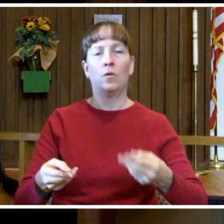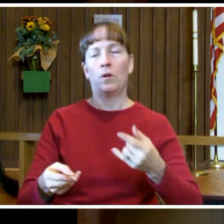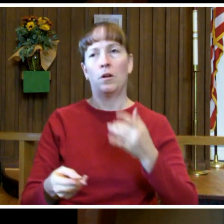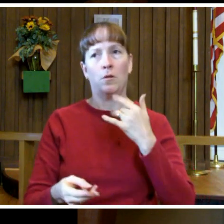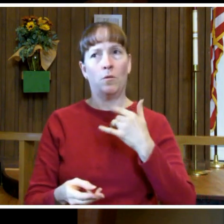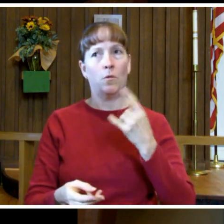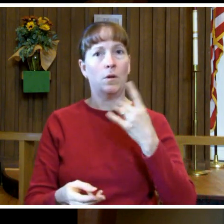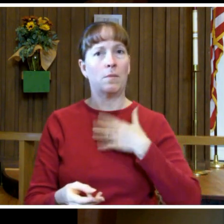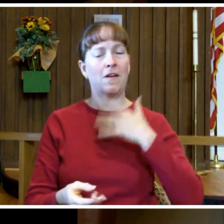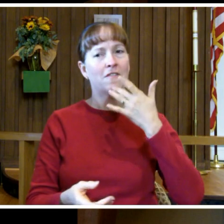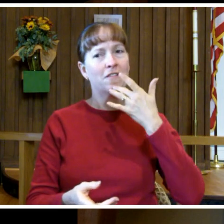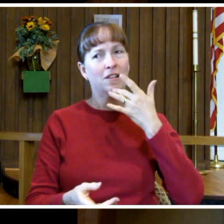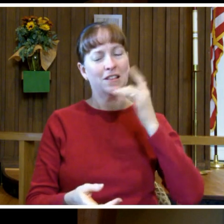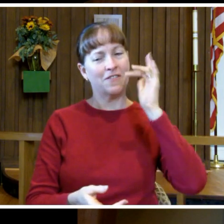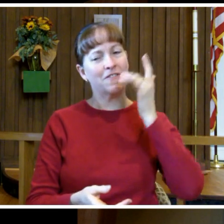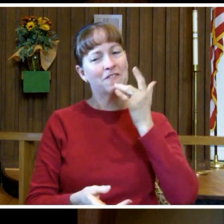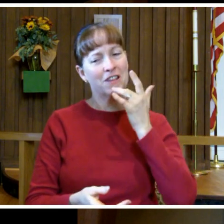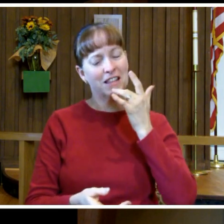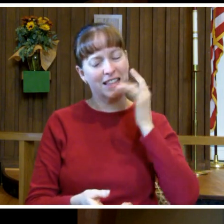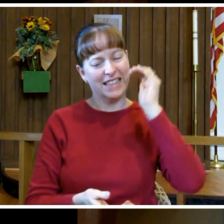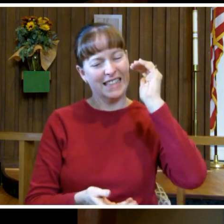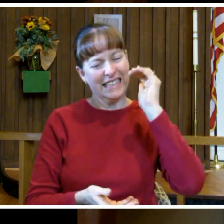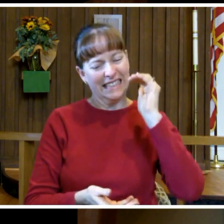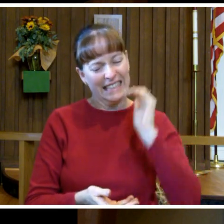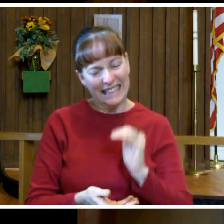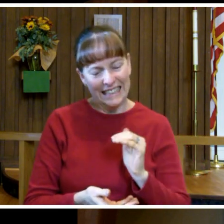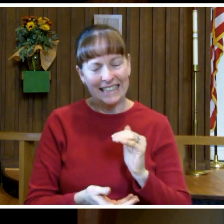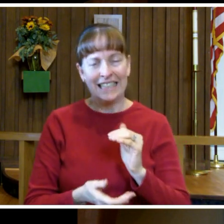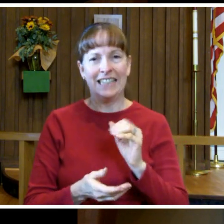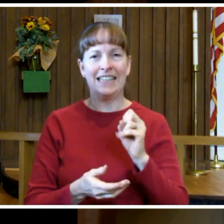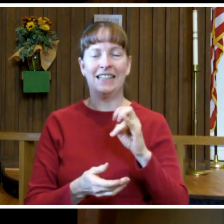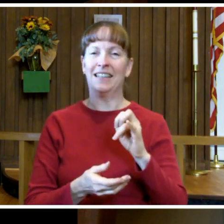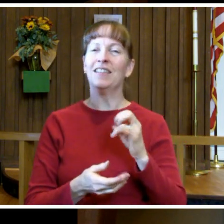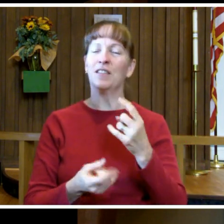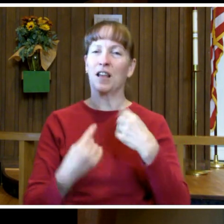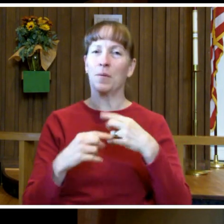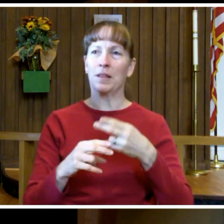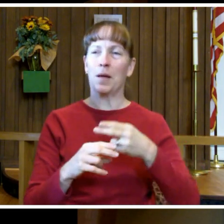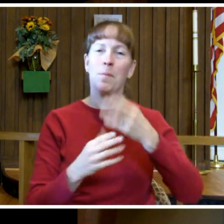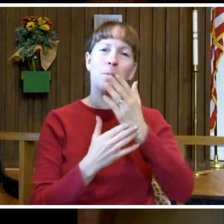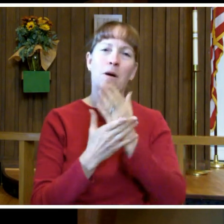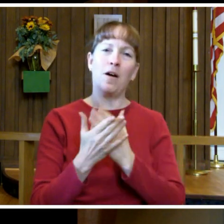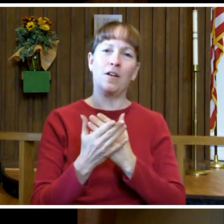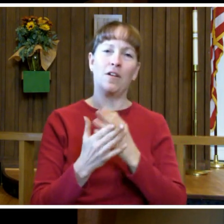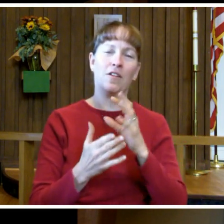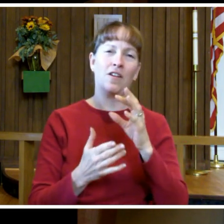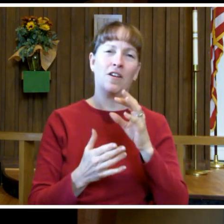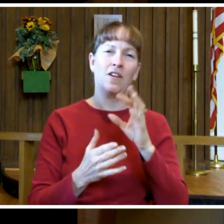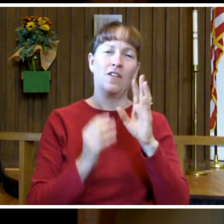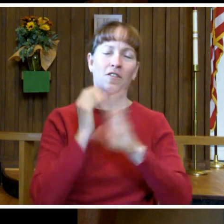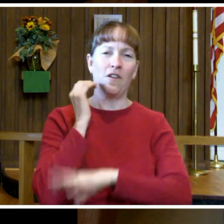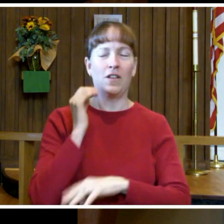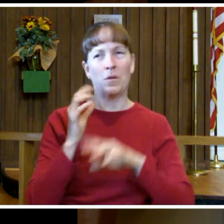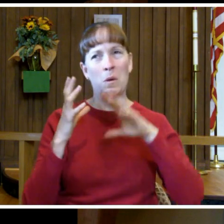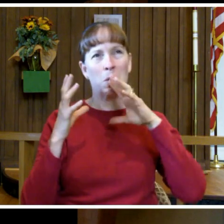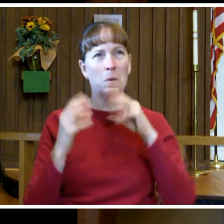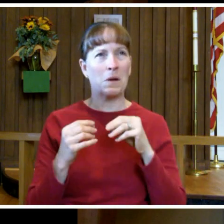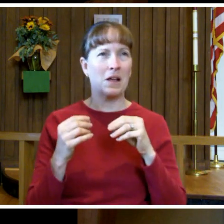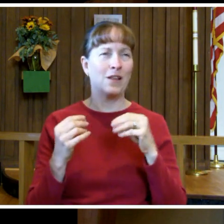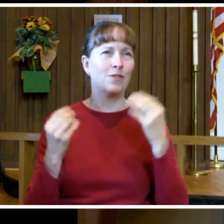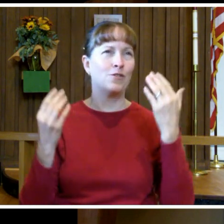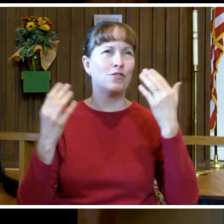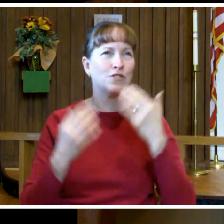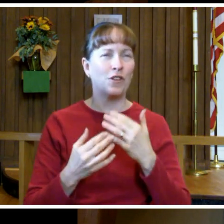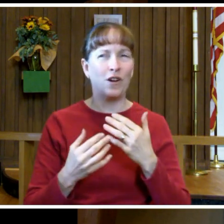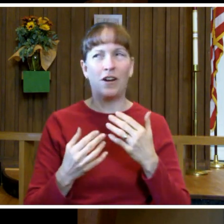favorite seasons is coming, the part of fall that's kind of wet and drab and dark and soggy